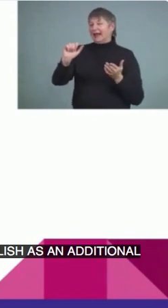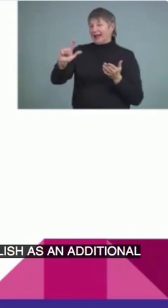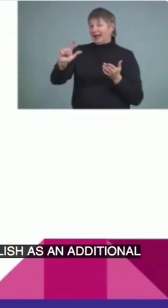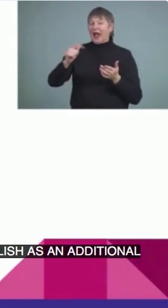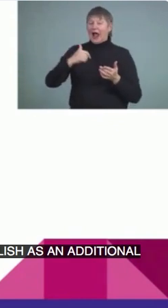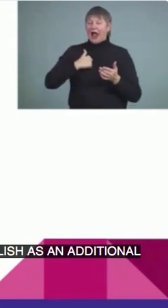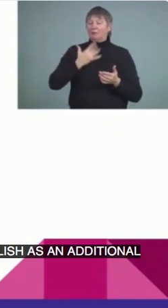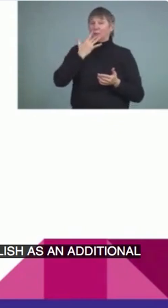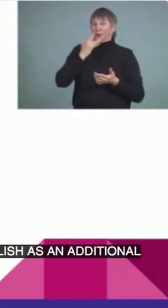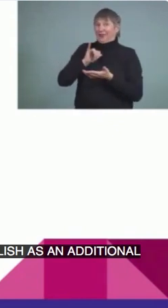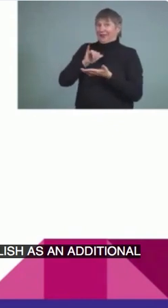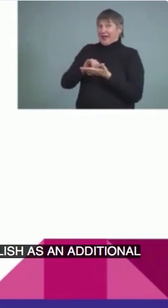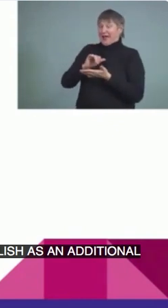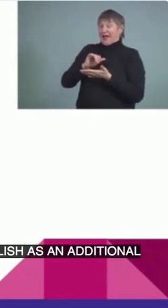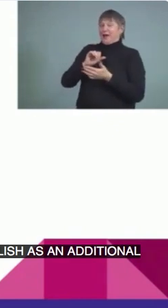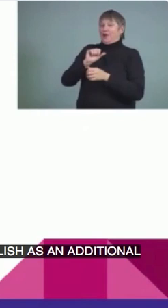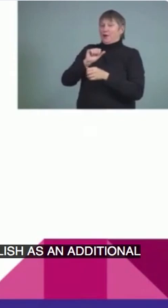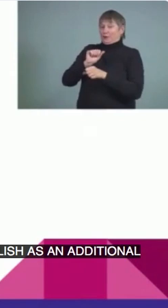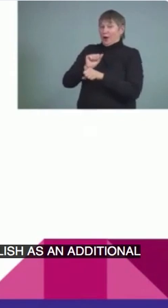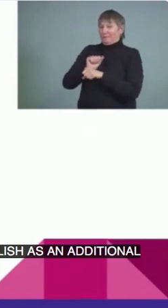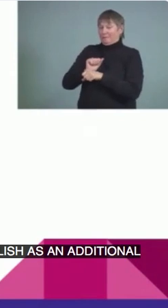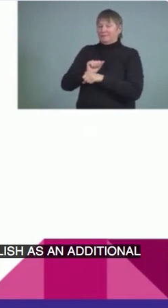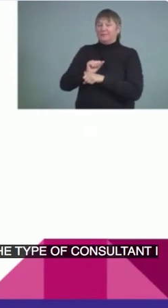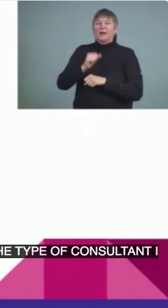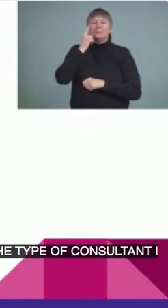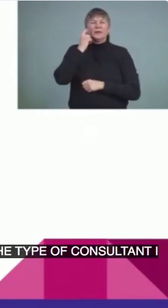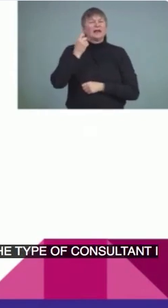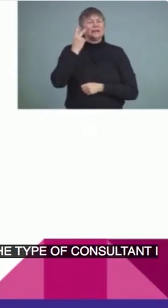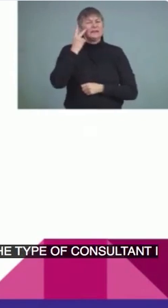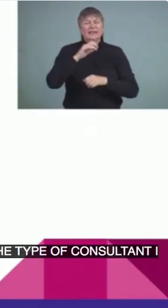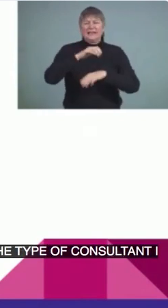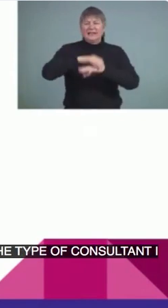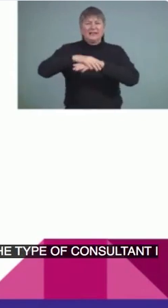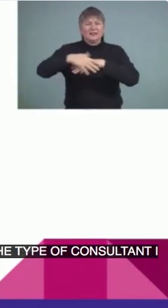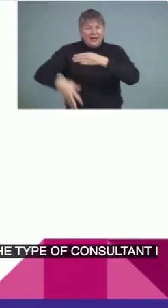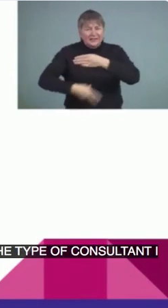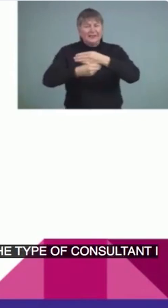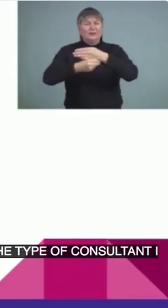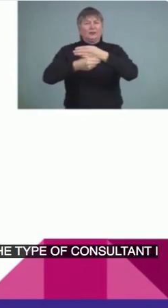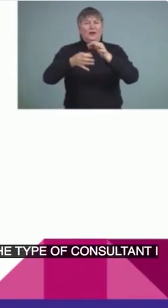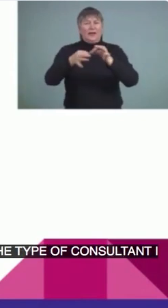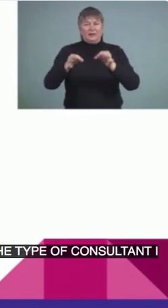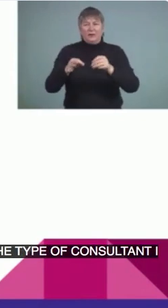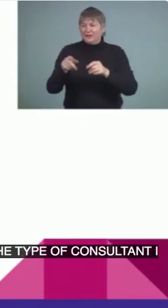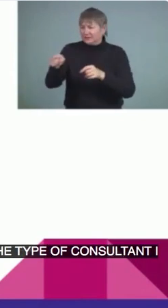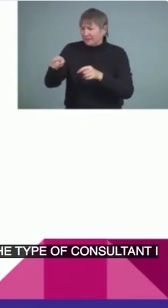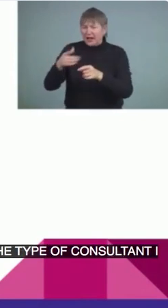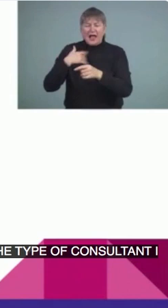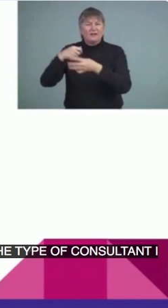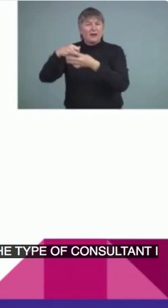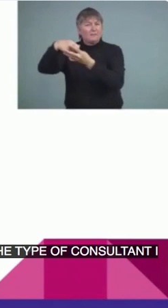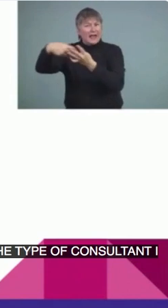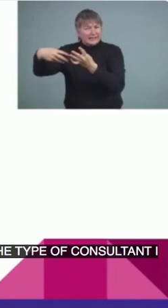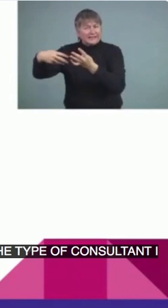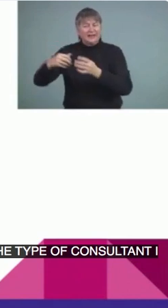consultant I would be. Often I see English as an additional language to many or sometimes I even